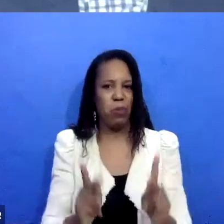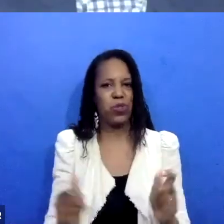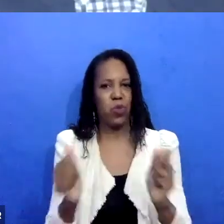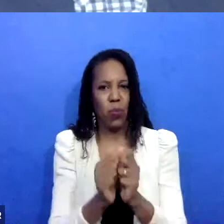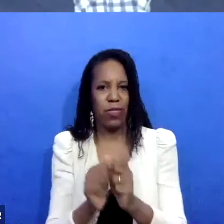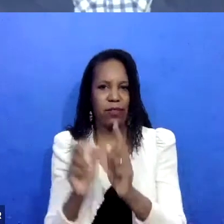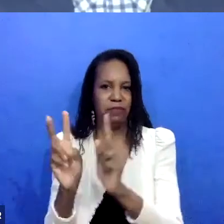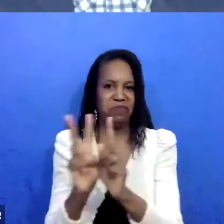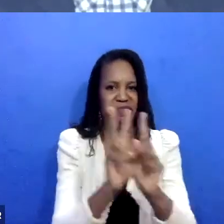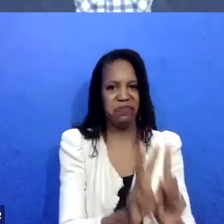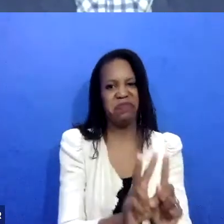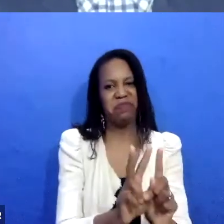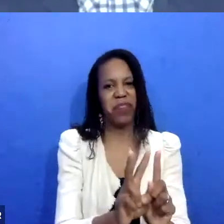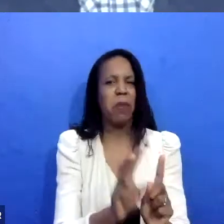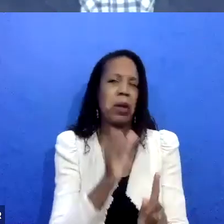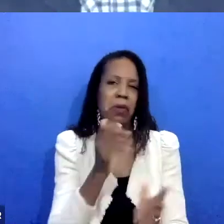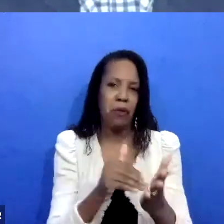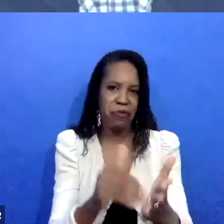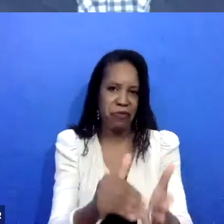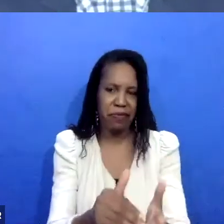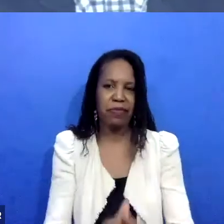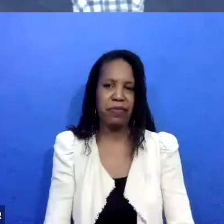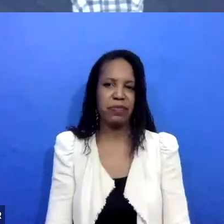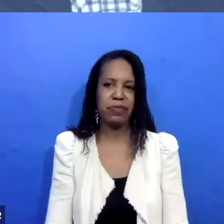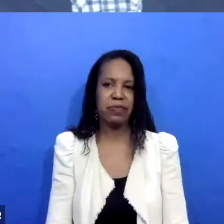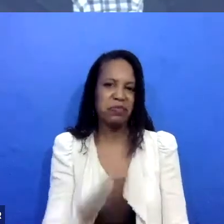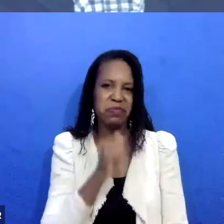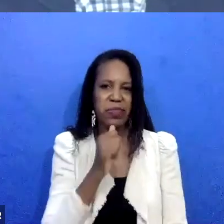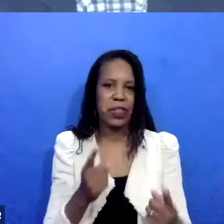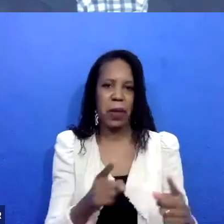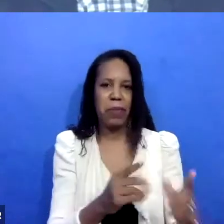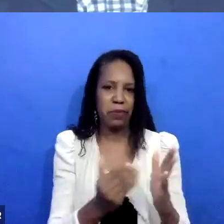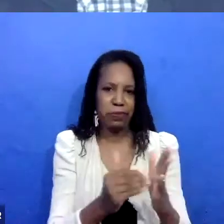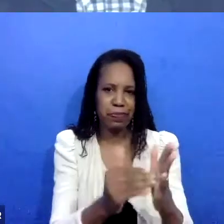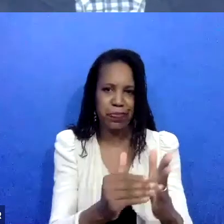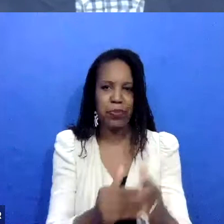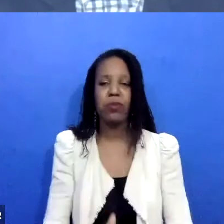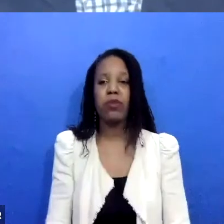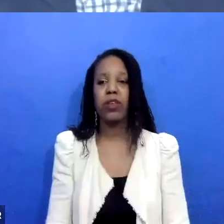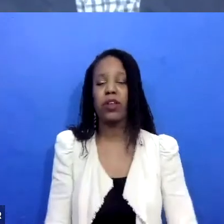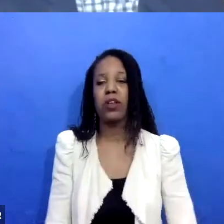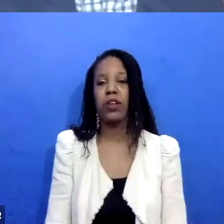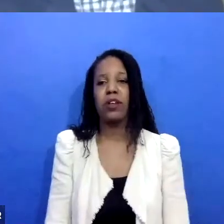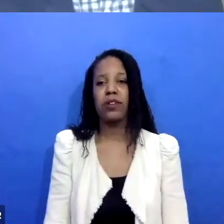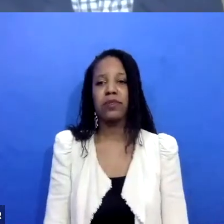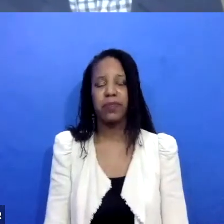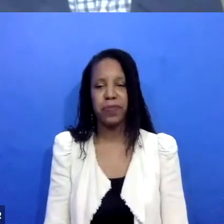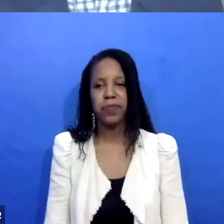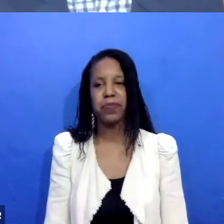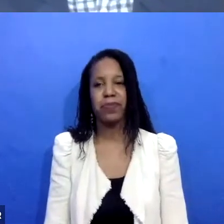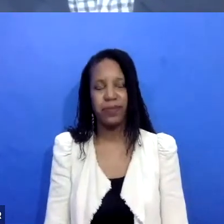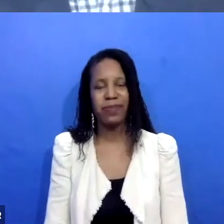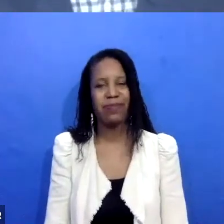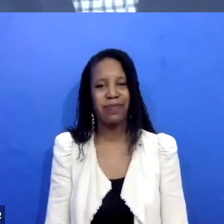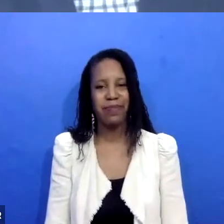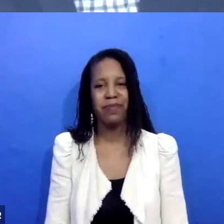backtracking a little bit, both of you largely work, it looks like in circles when you're working,